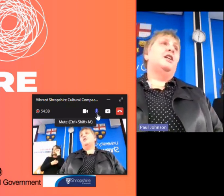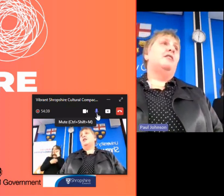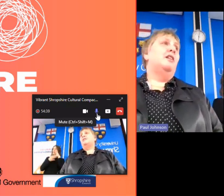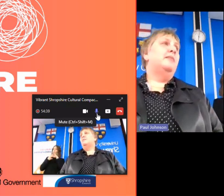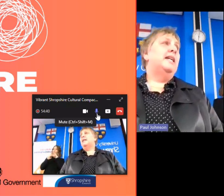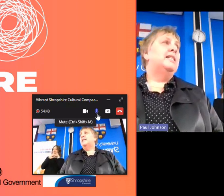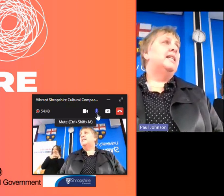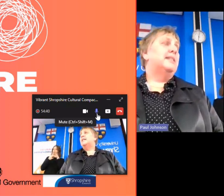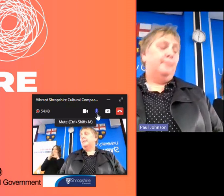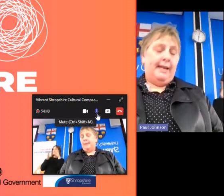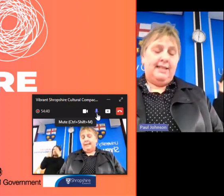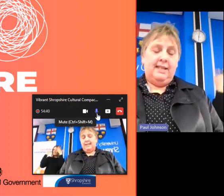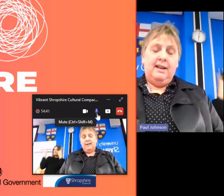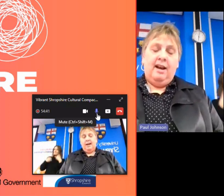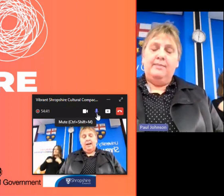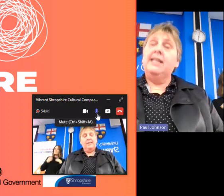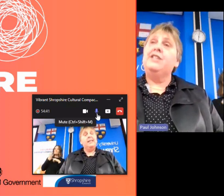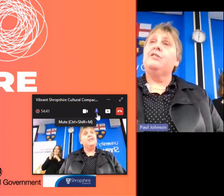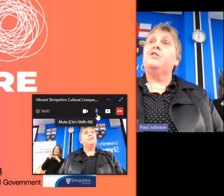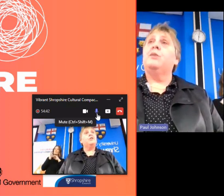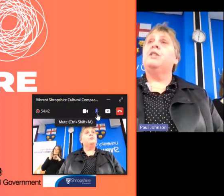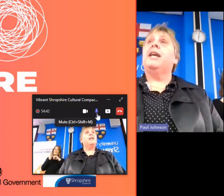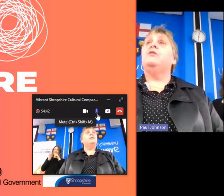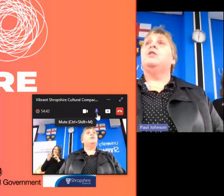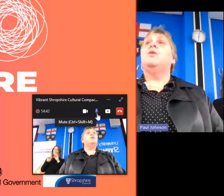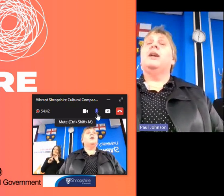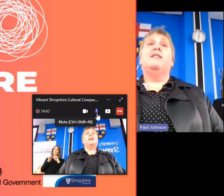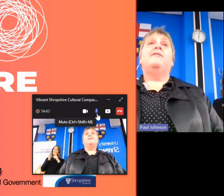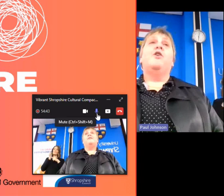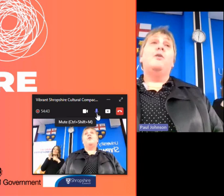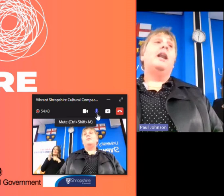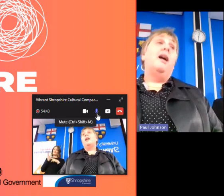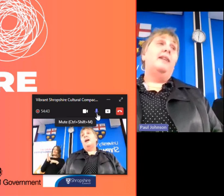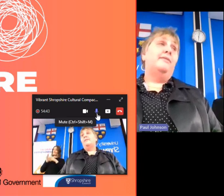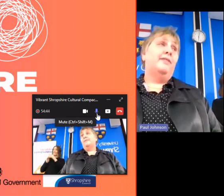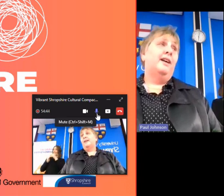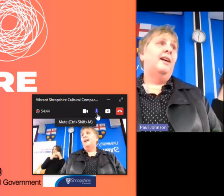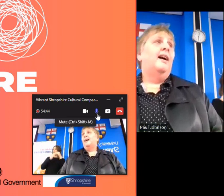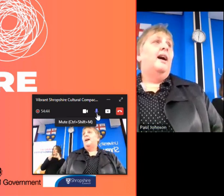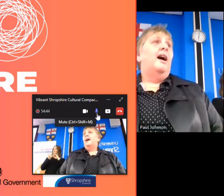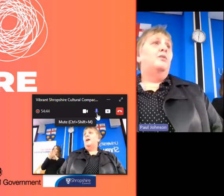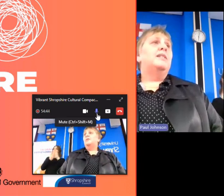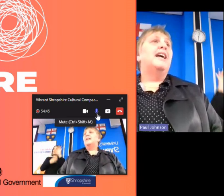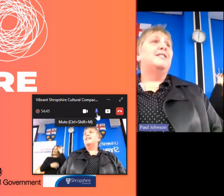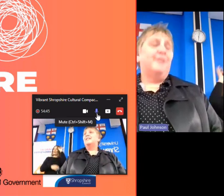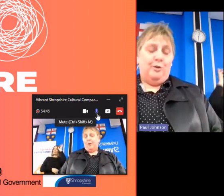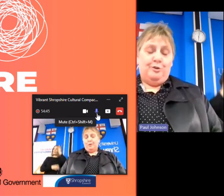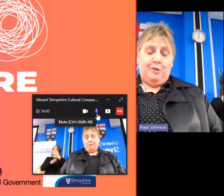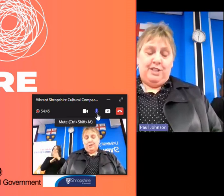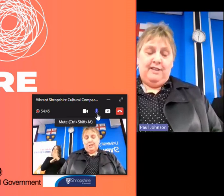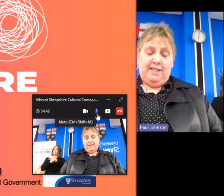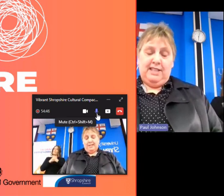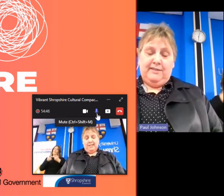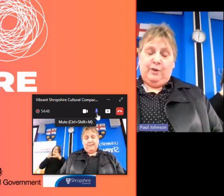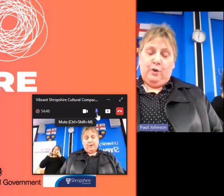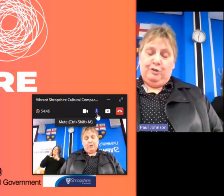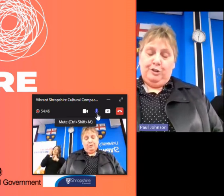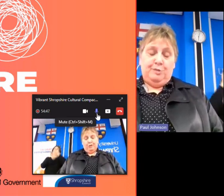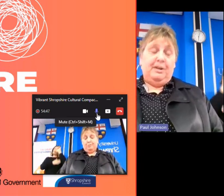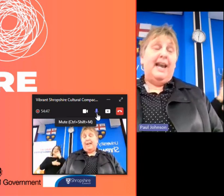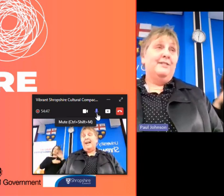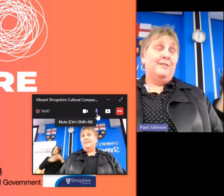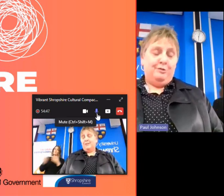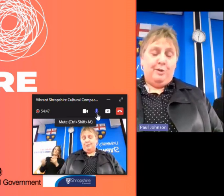name for those of you who don't know me is leslie picton i am the leader of shropshire council and in a former life i was head of cultural services